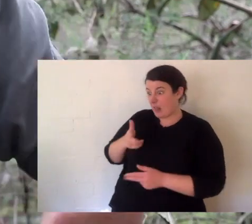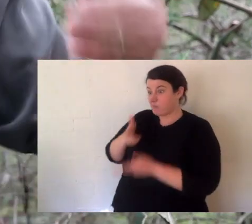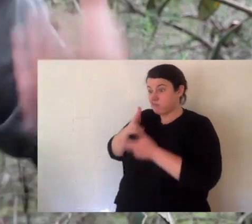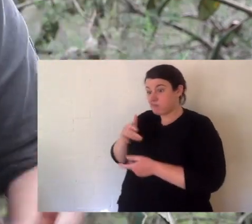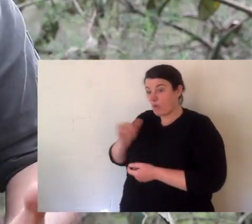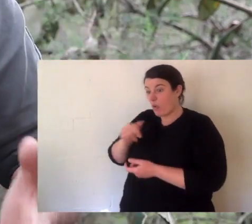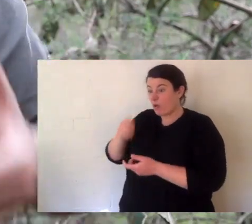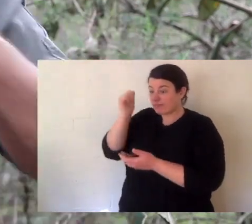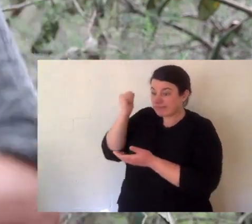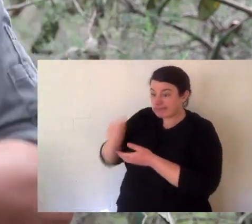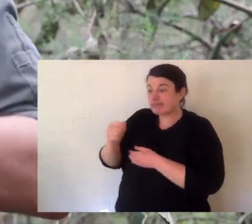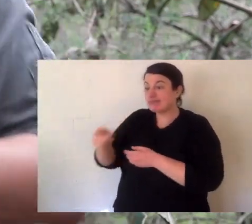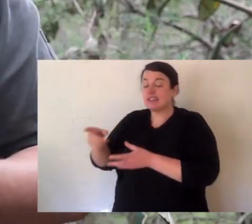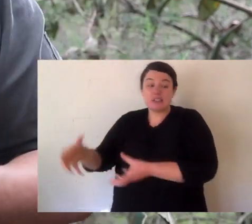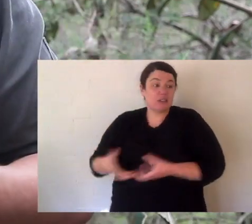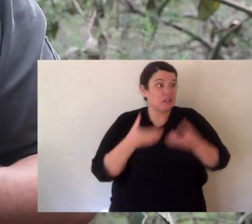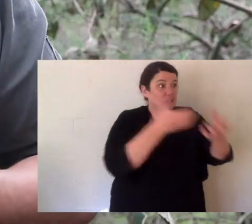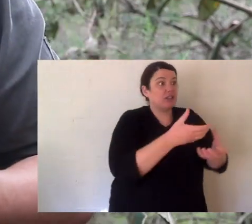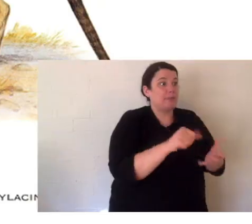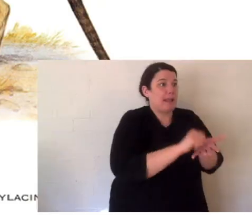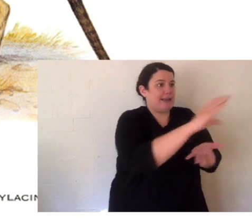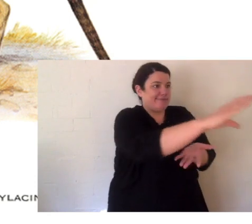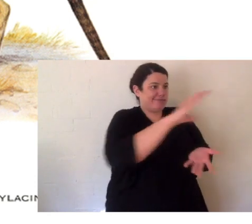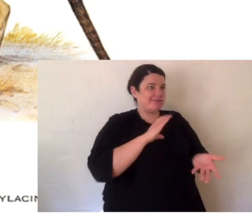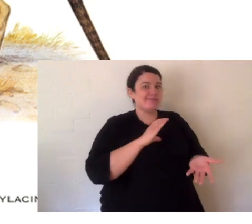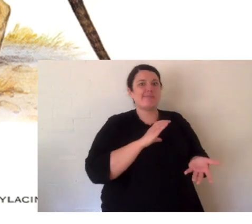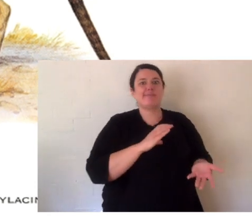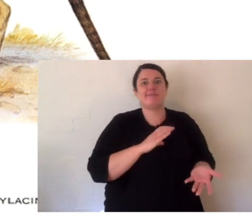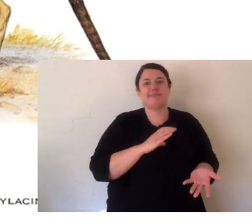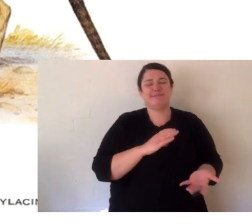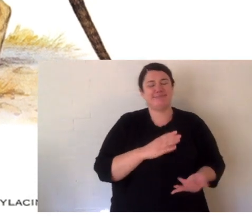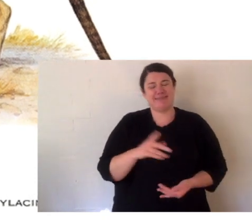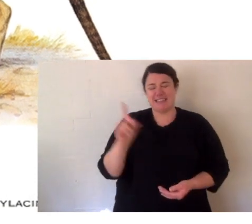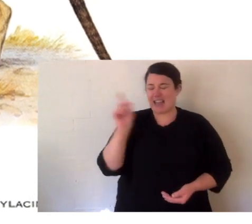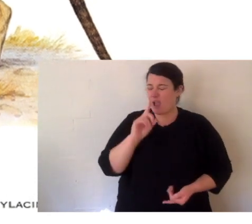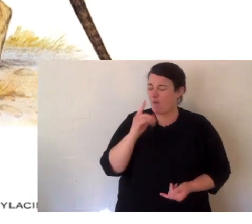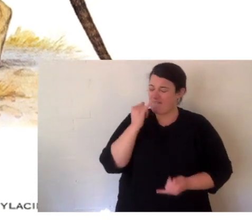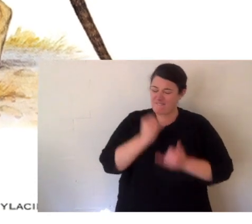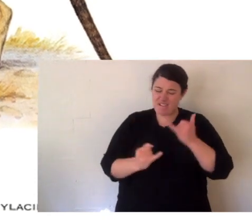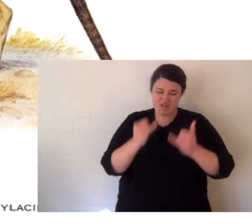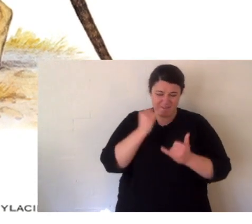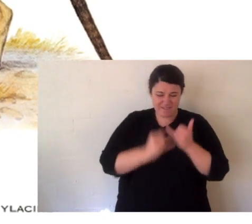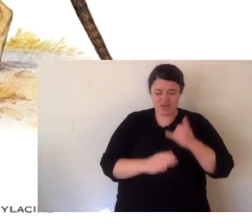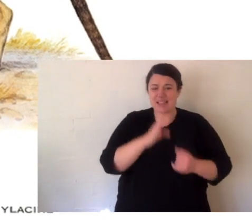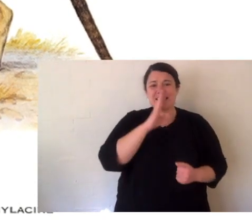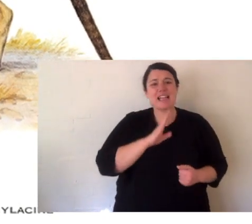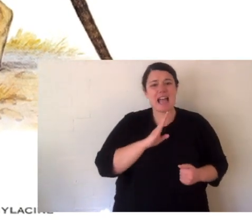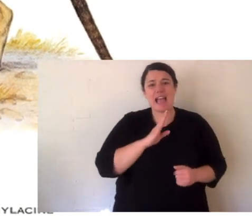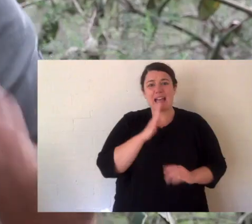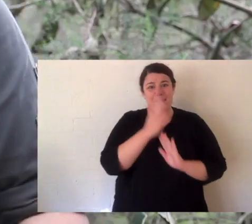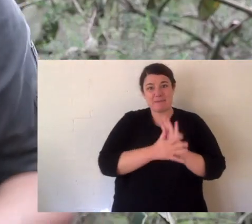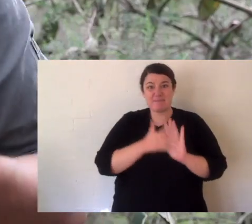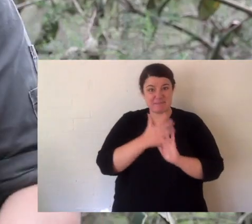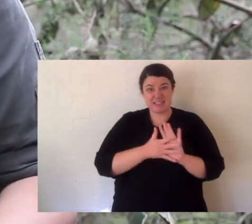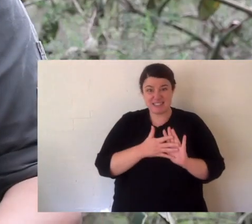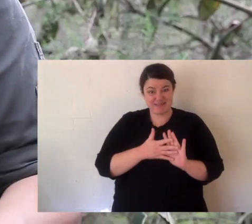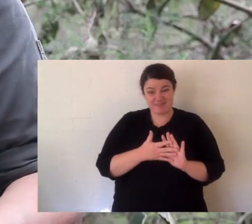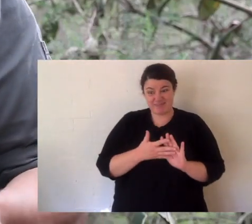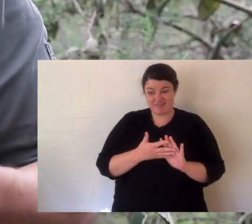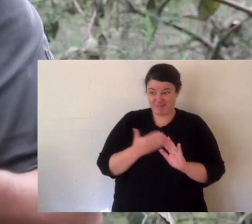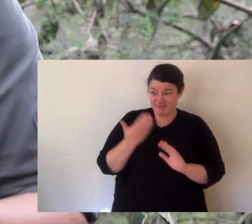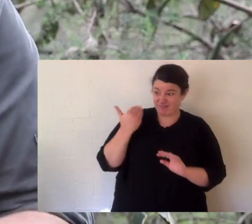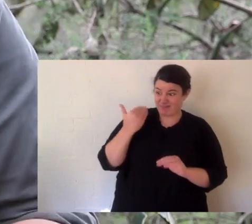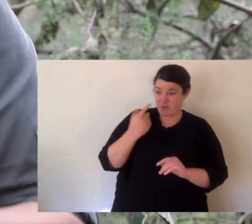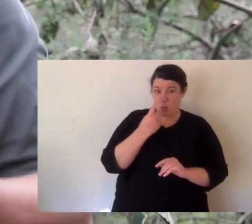money reward offered for every thylacine you kill. How wrong we were, how sad that was and now we've lost a species